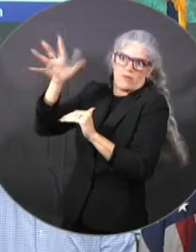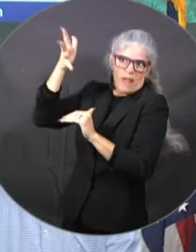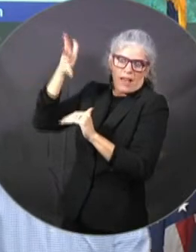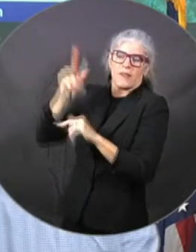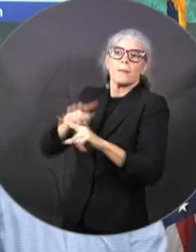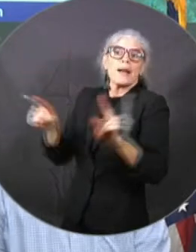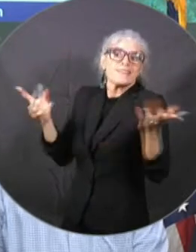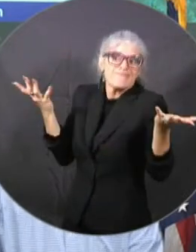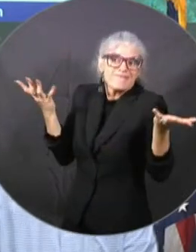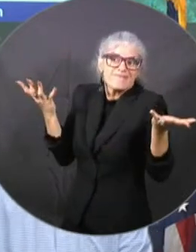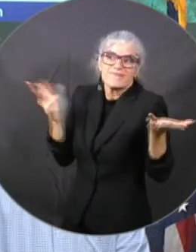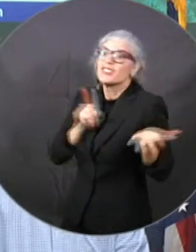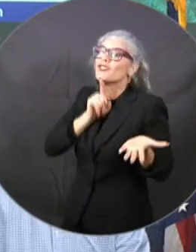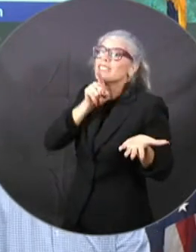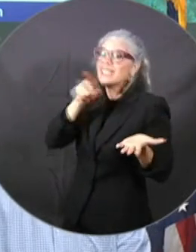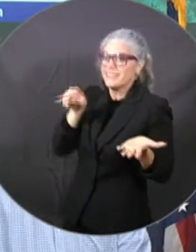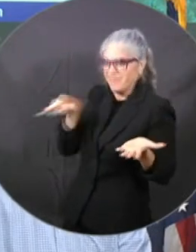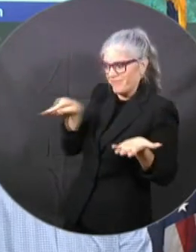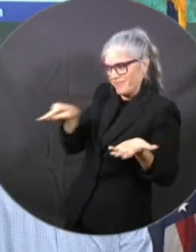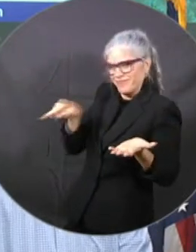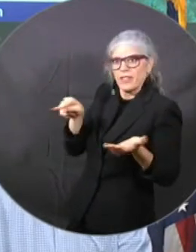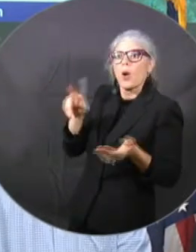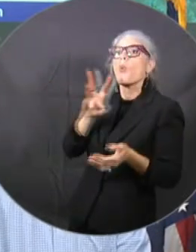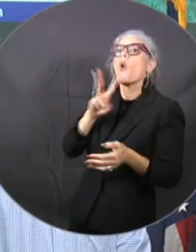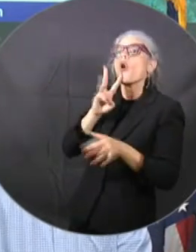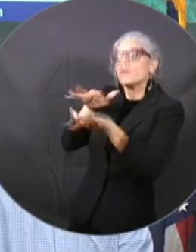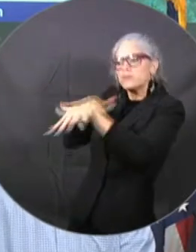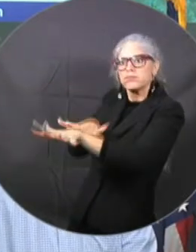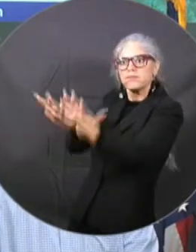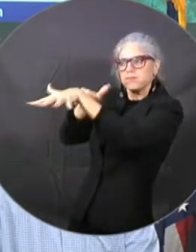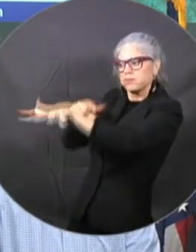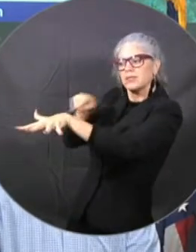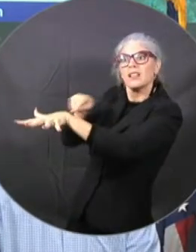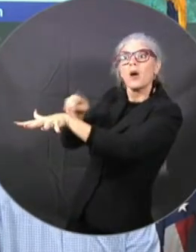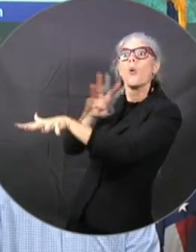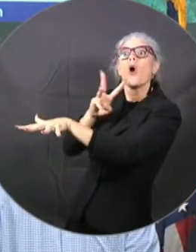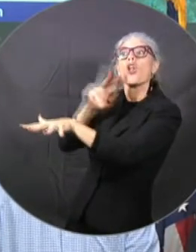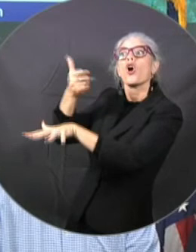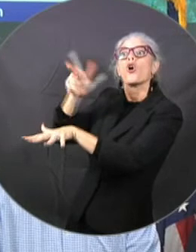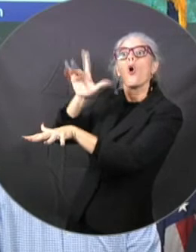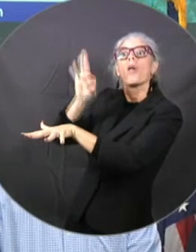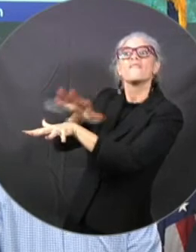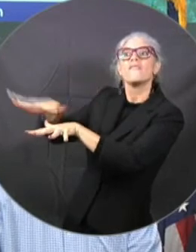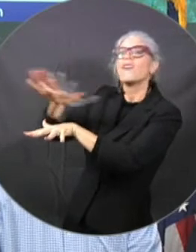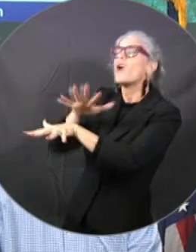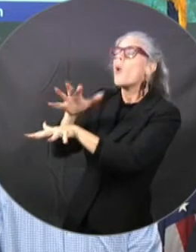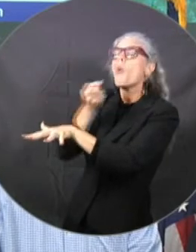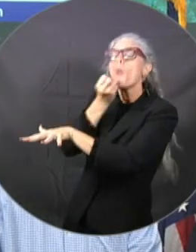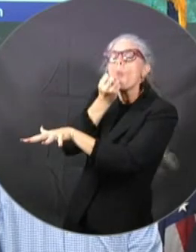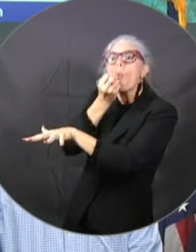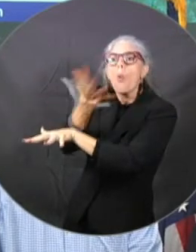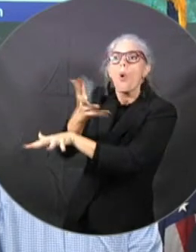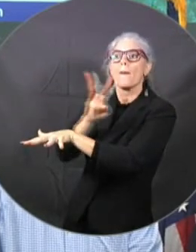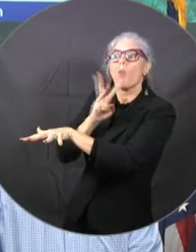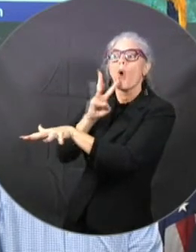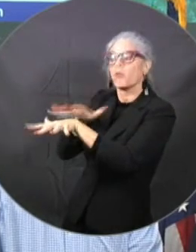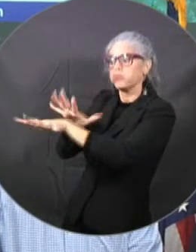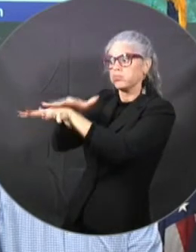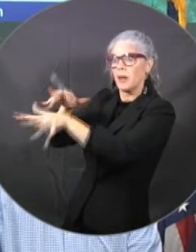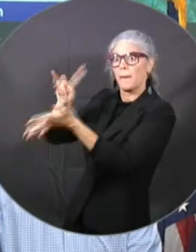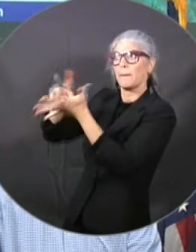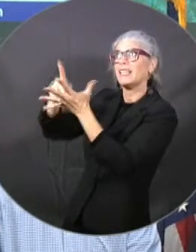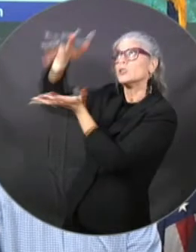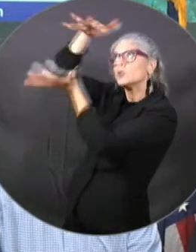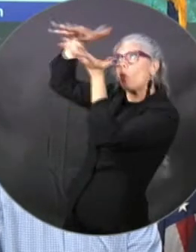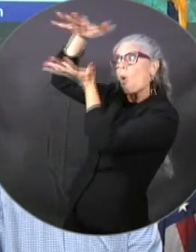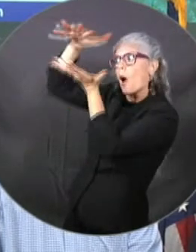You've got waters that are warm, and there's not really going to be much to slow it down. So we can hope for the best, but I